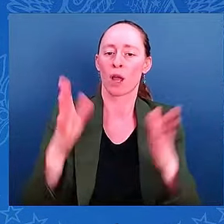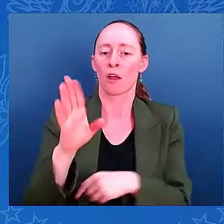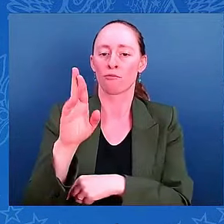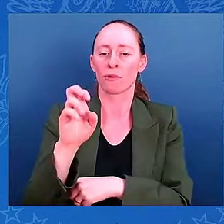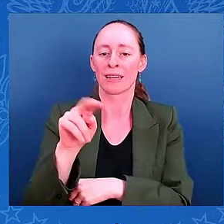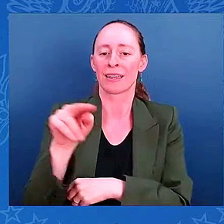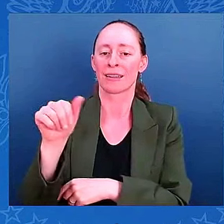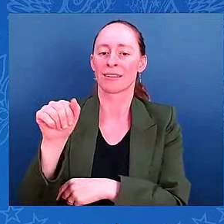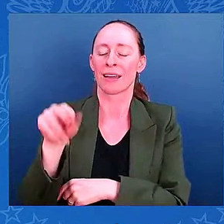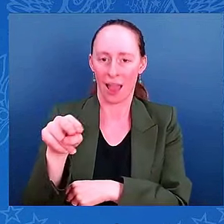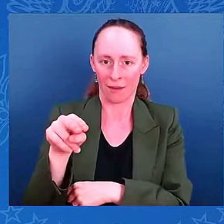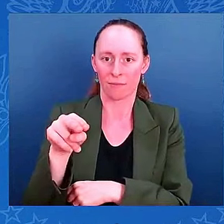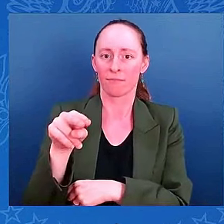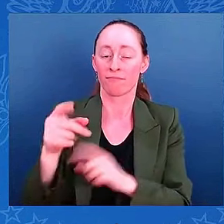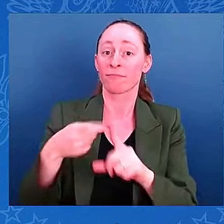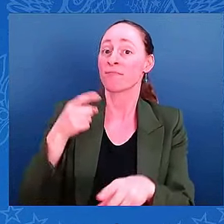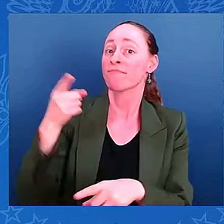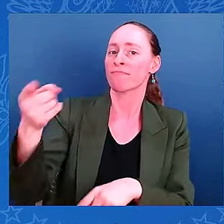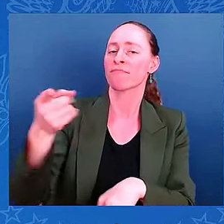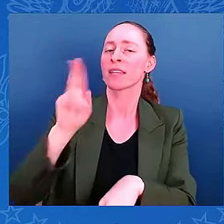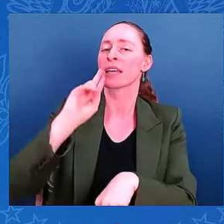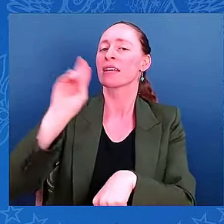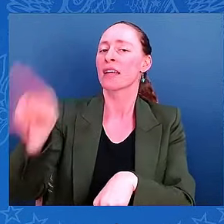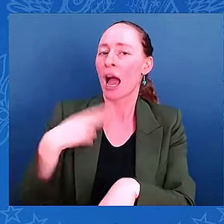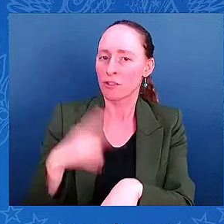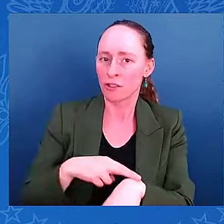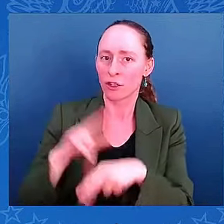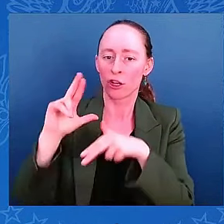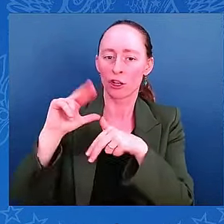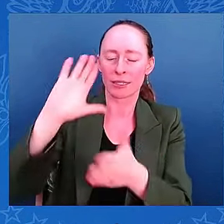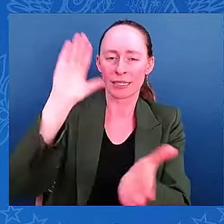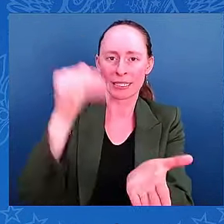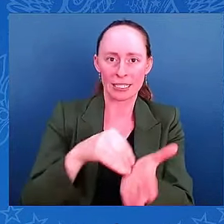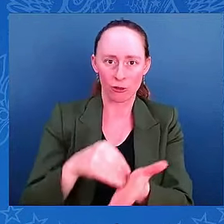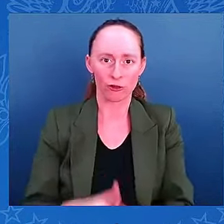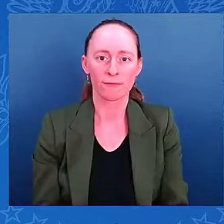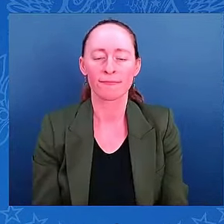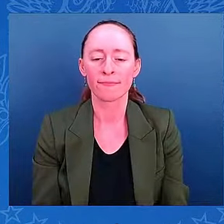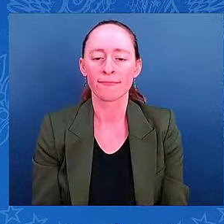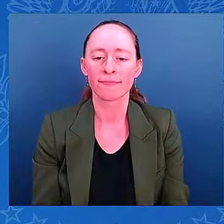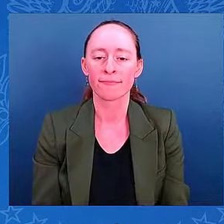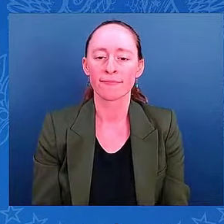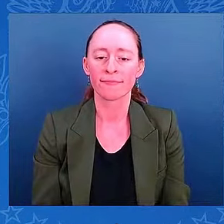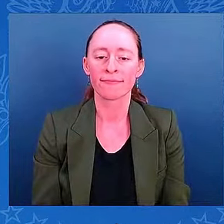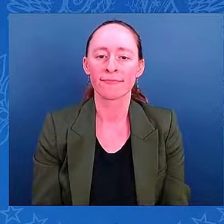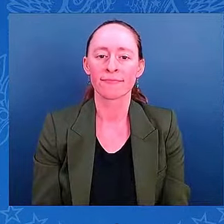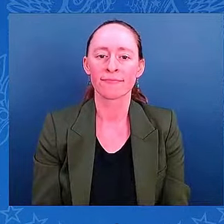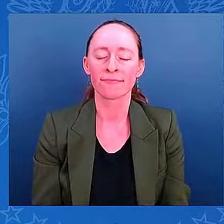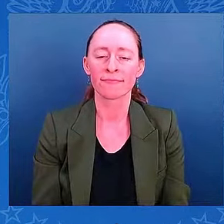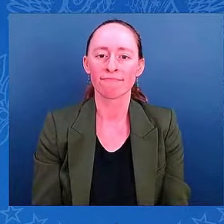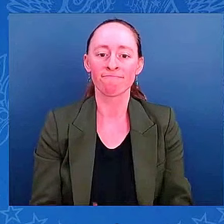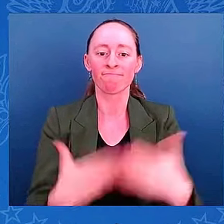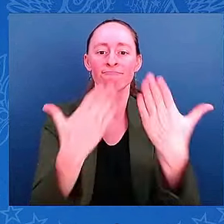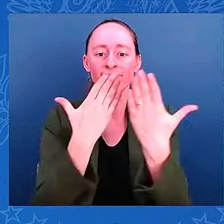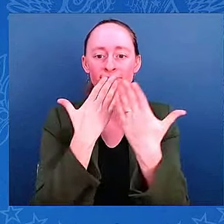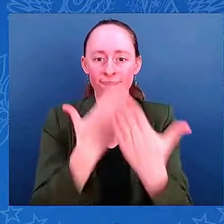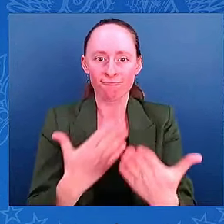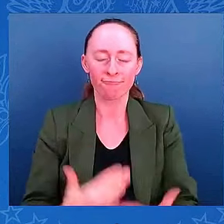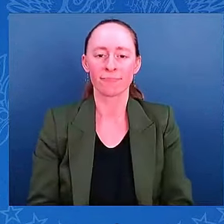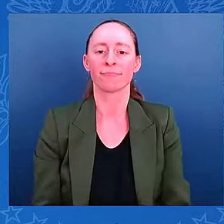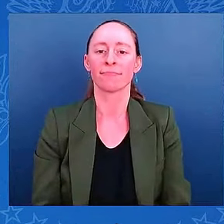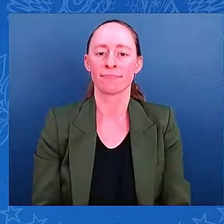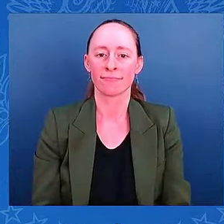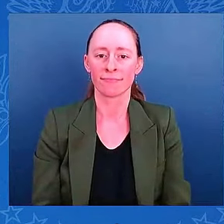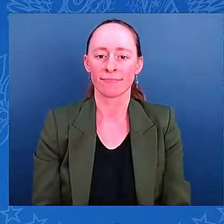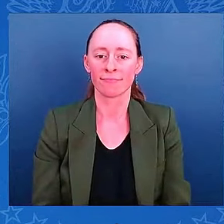Thank you, Liz. Mr. President, Madam Vice President, good afternoon. As Administrator Criswell mentioned, we are just hours away from seeing a